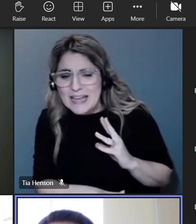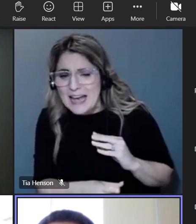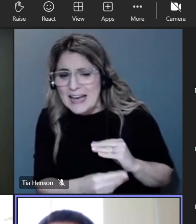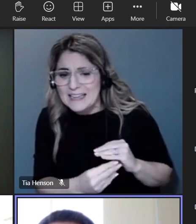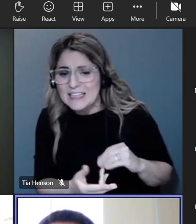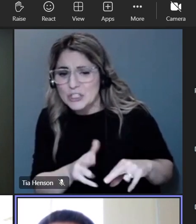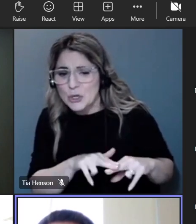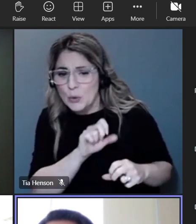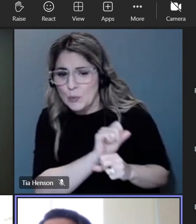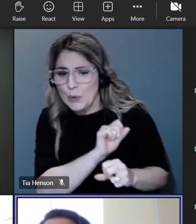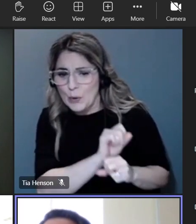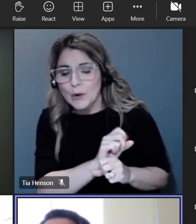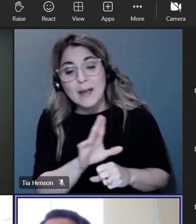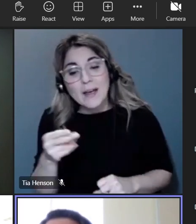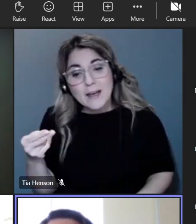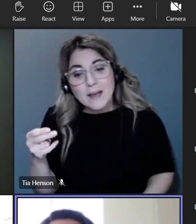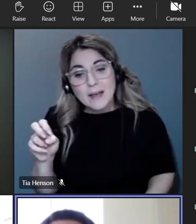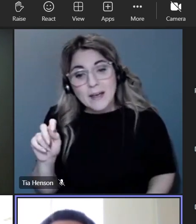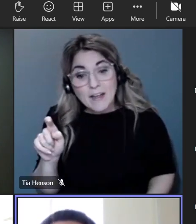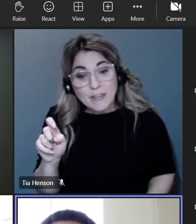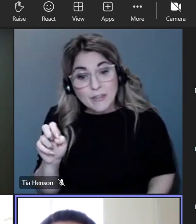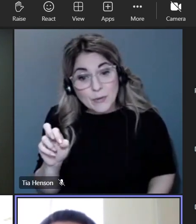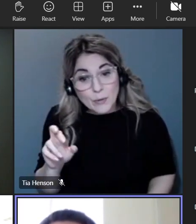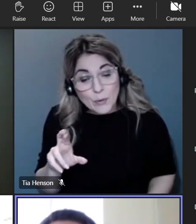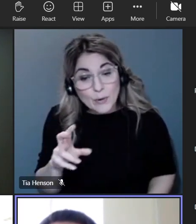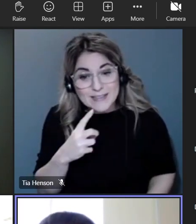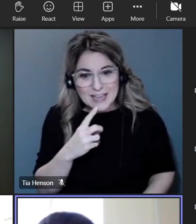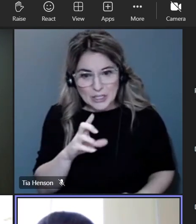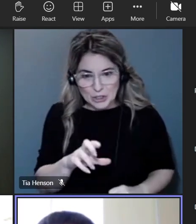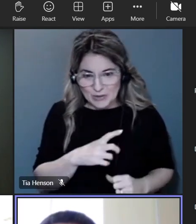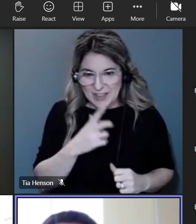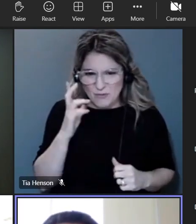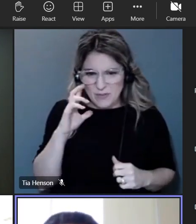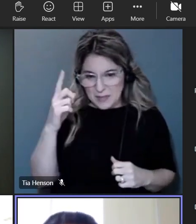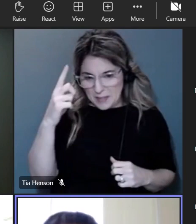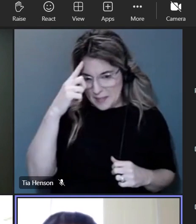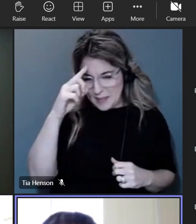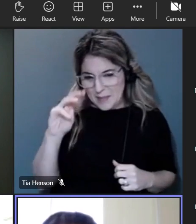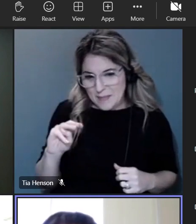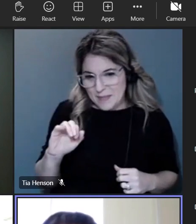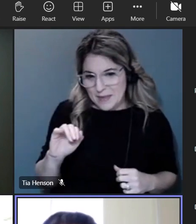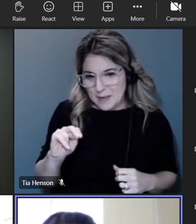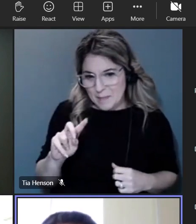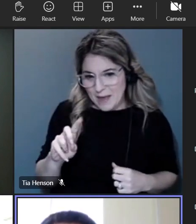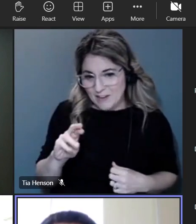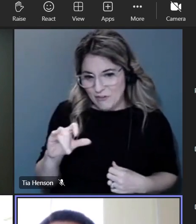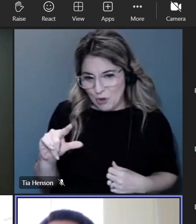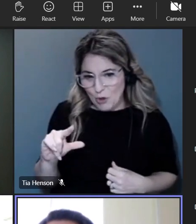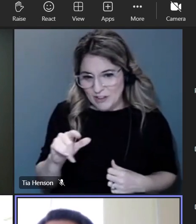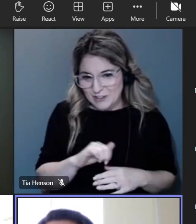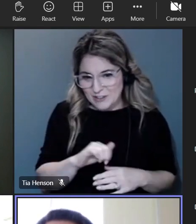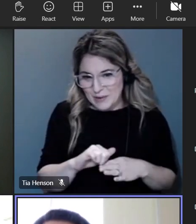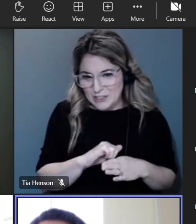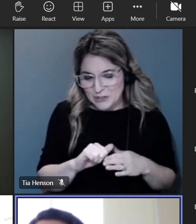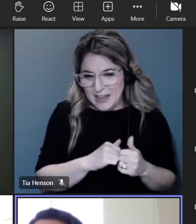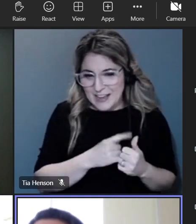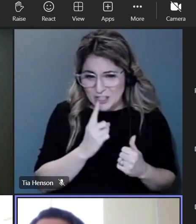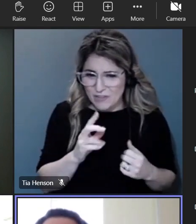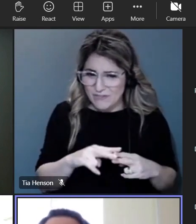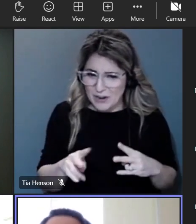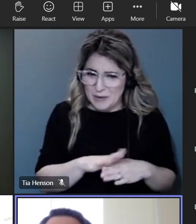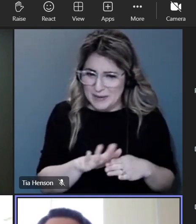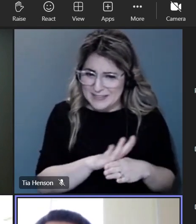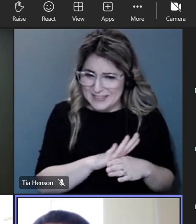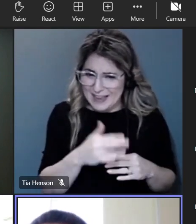know as heather had you work through uh your schedules are very full but we would appreciate your consideration so here's where i